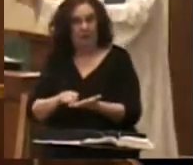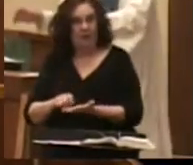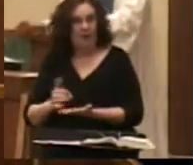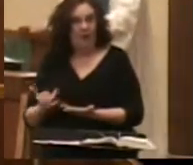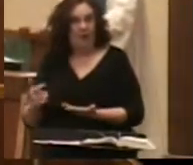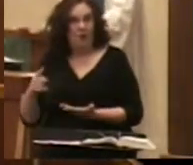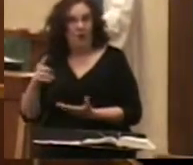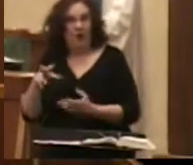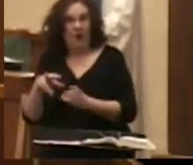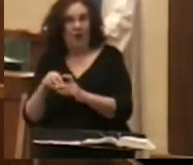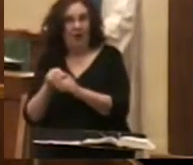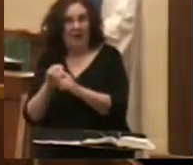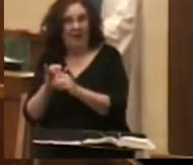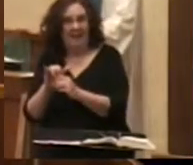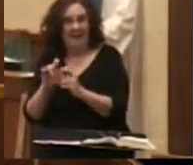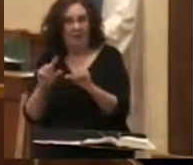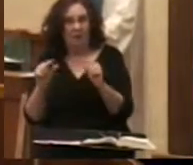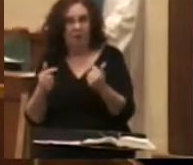included in this group.